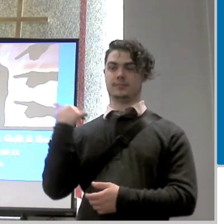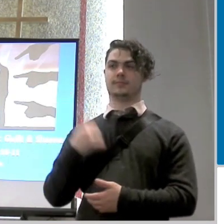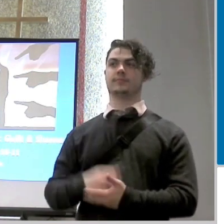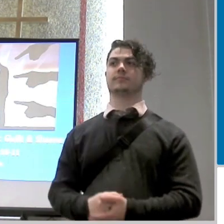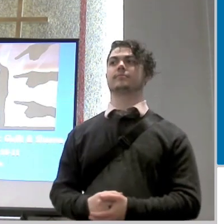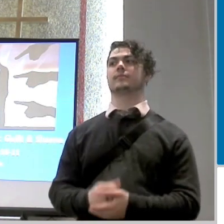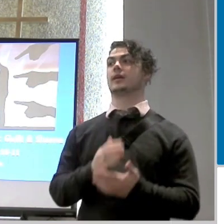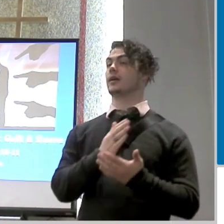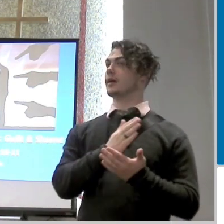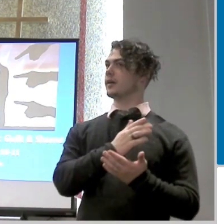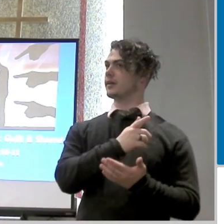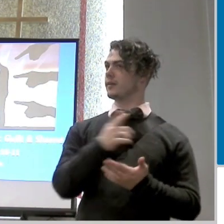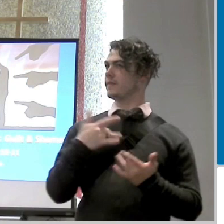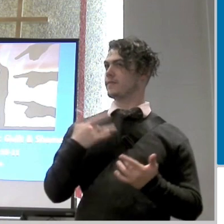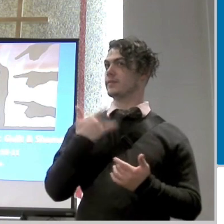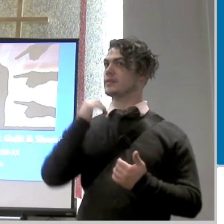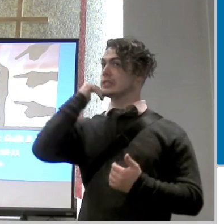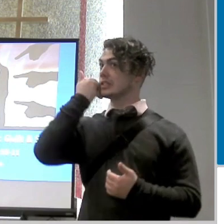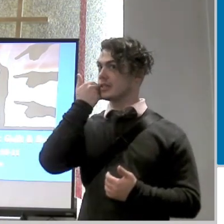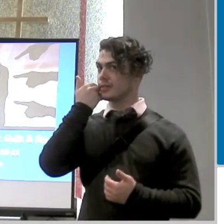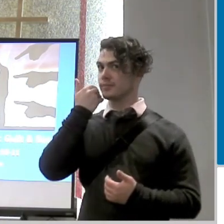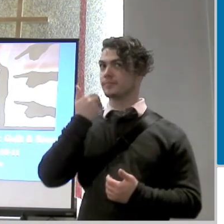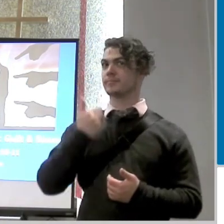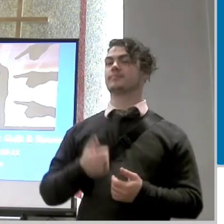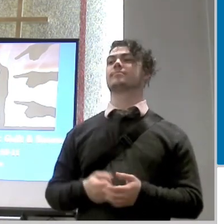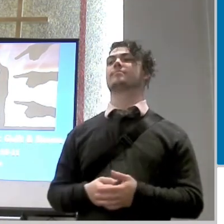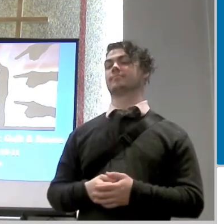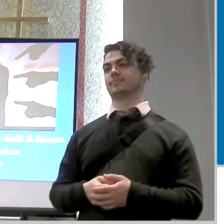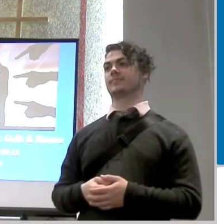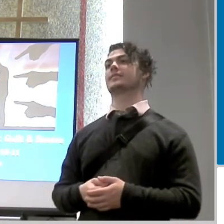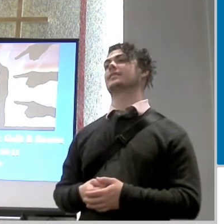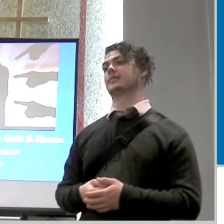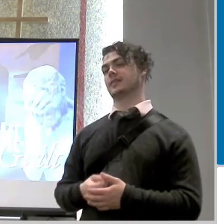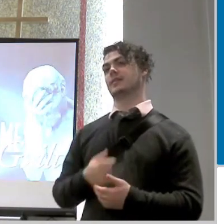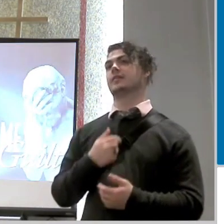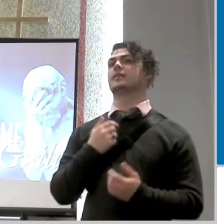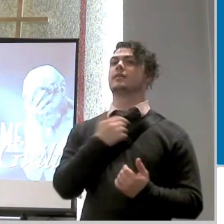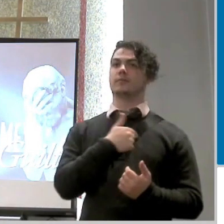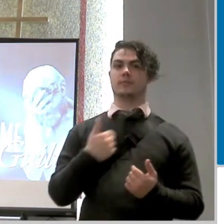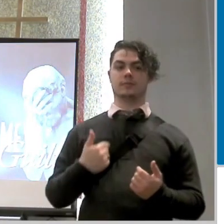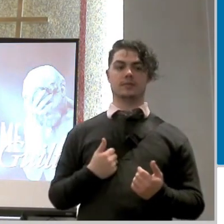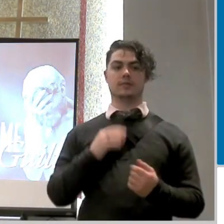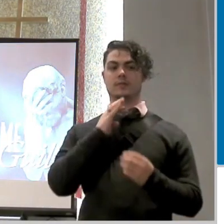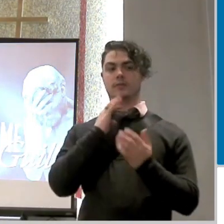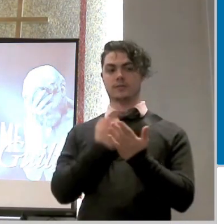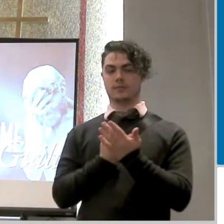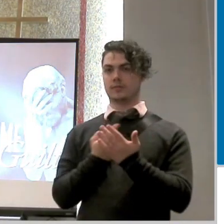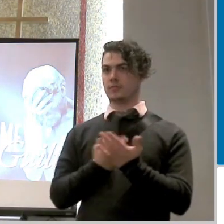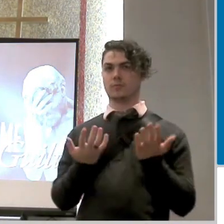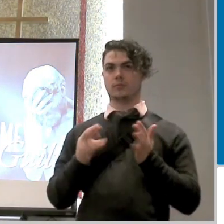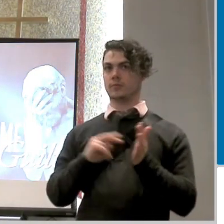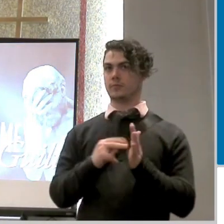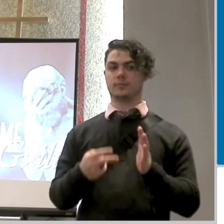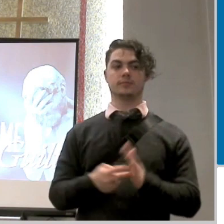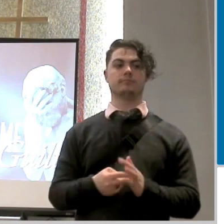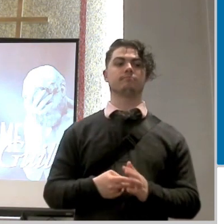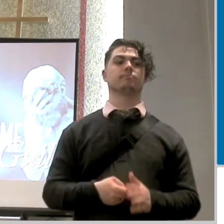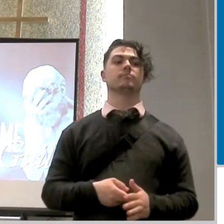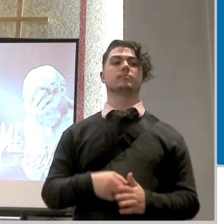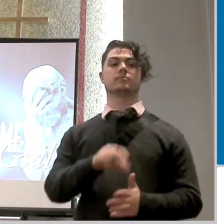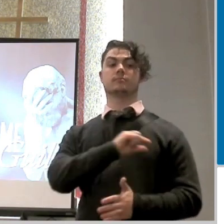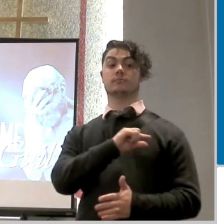and how many people here have felt shame right and we're going to we're going to get into those definitions right now when we talk about guilt